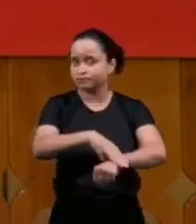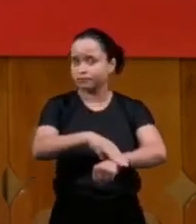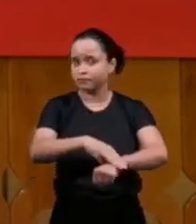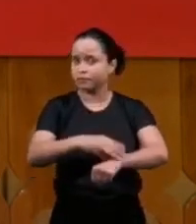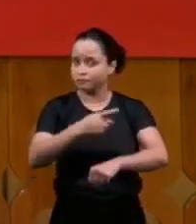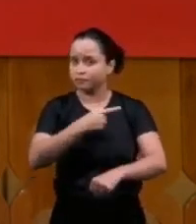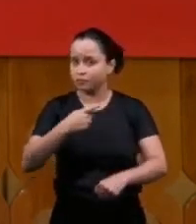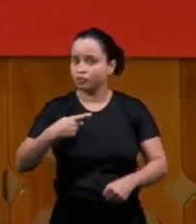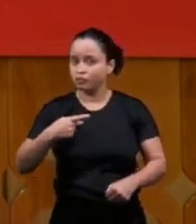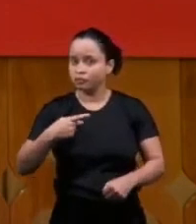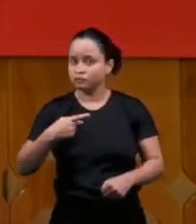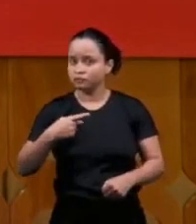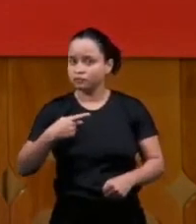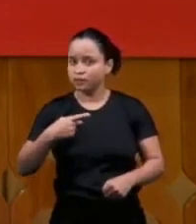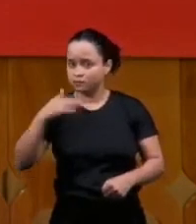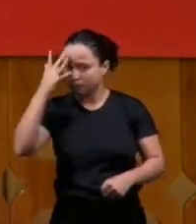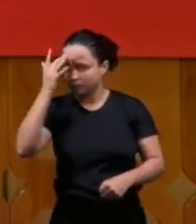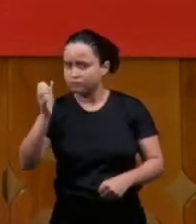ministry